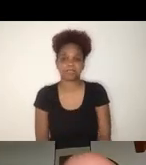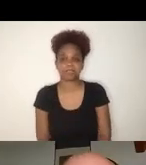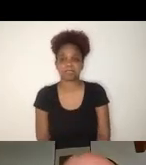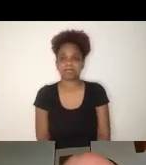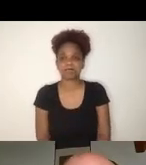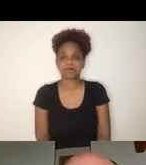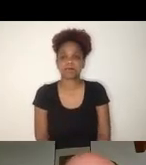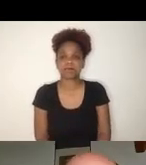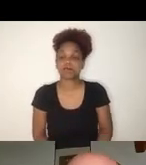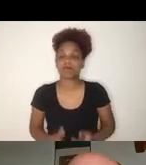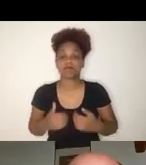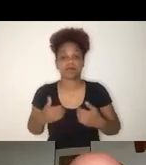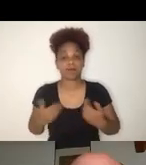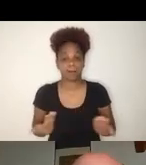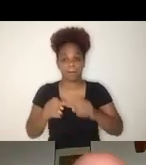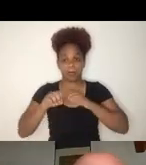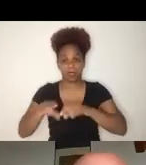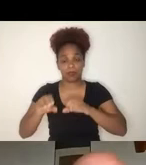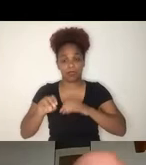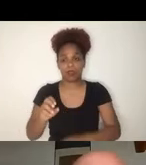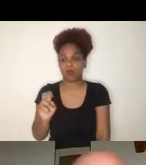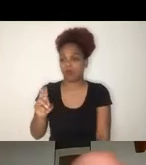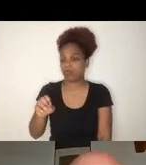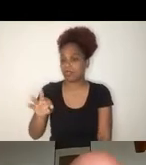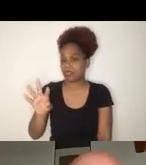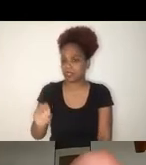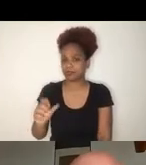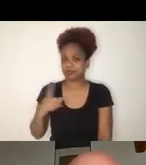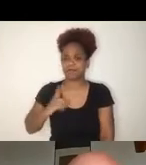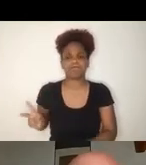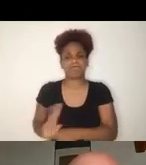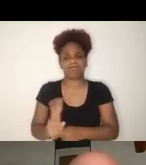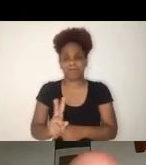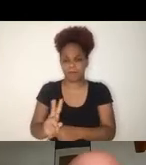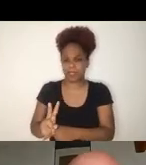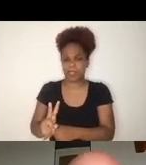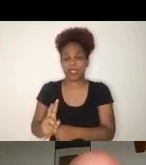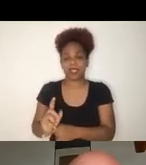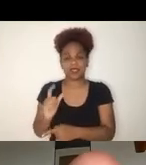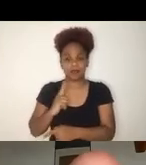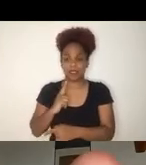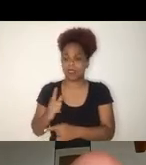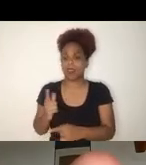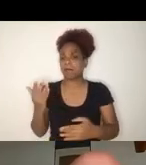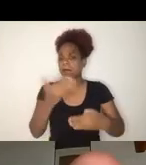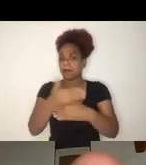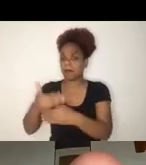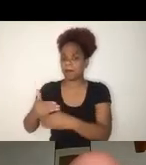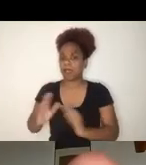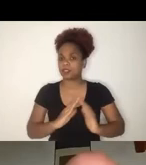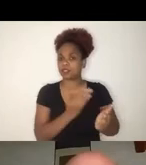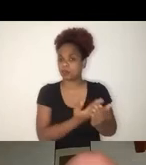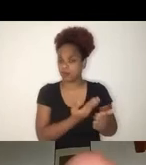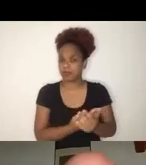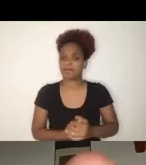the school closures. In education, we have seen a